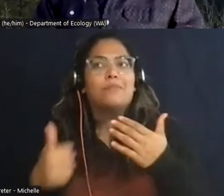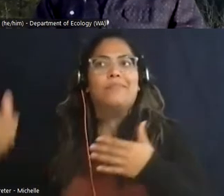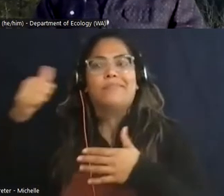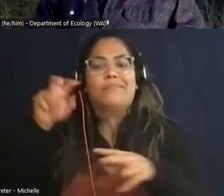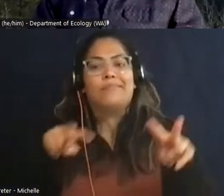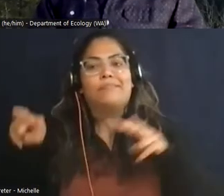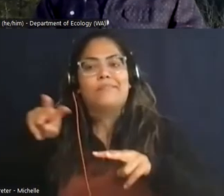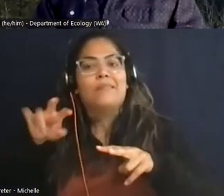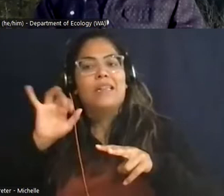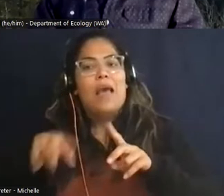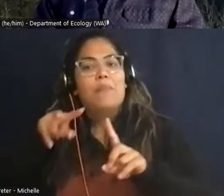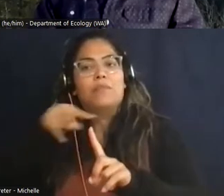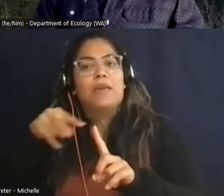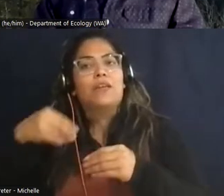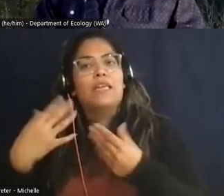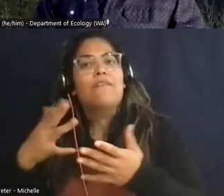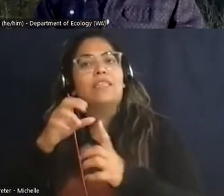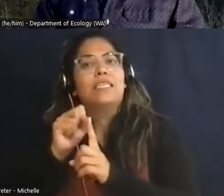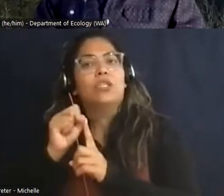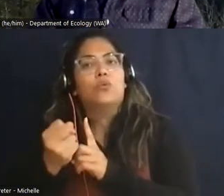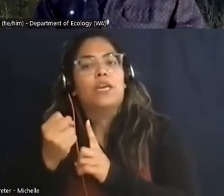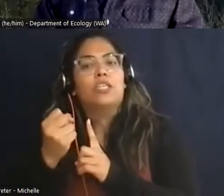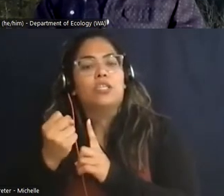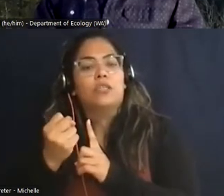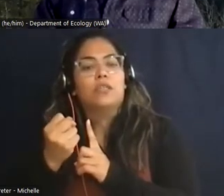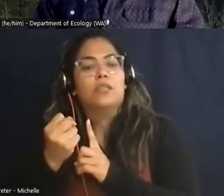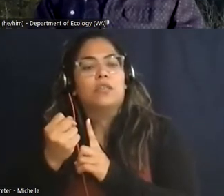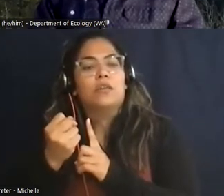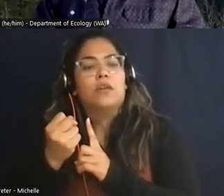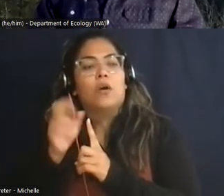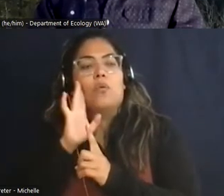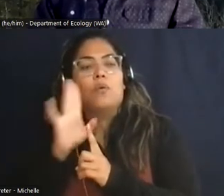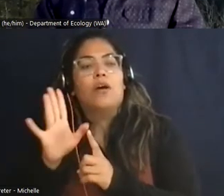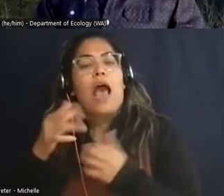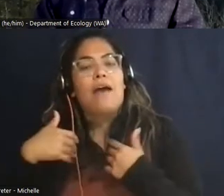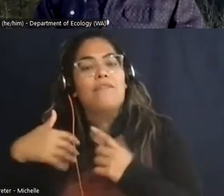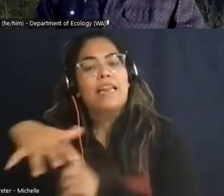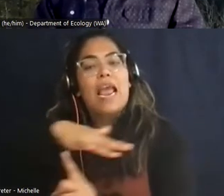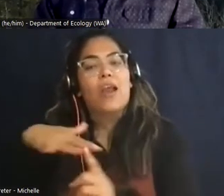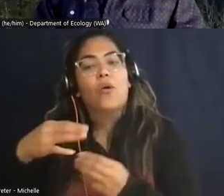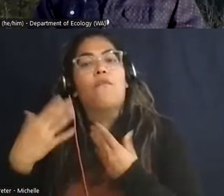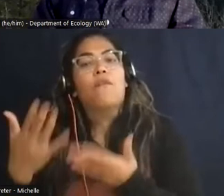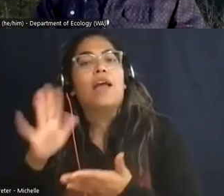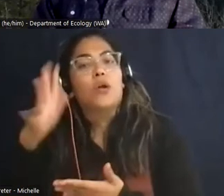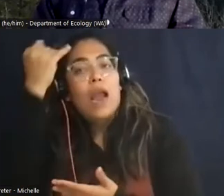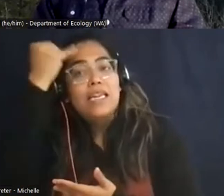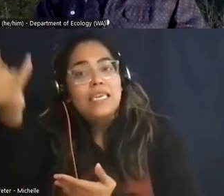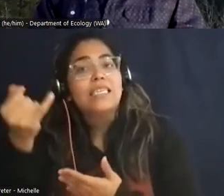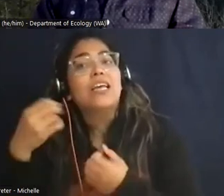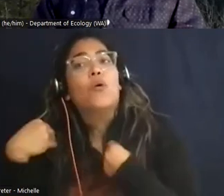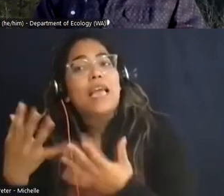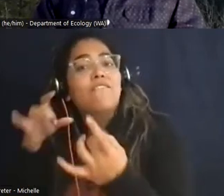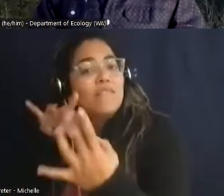create that situation where people have the space to provide their ideas and to give feedback